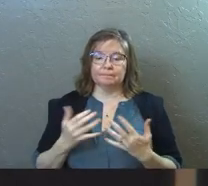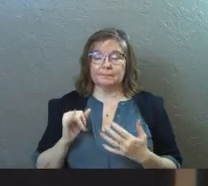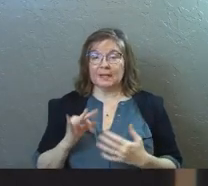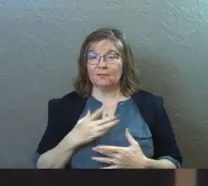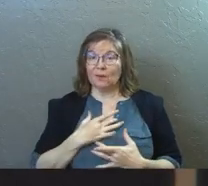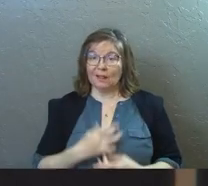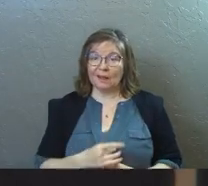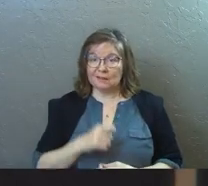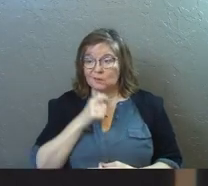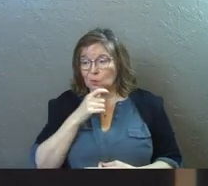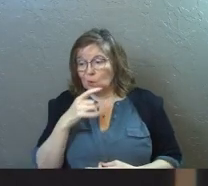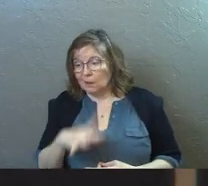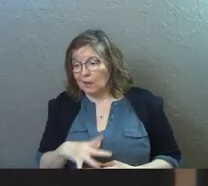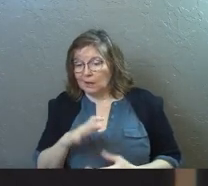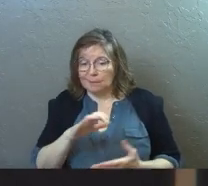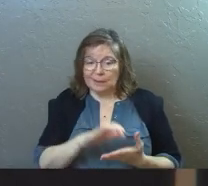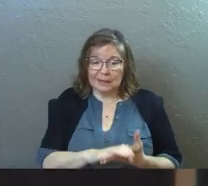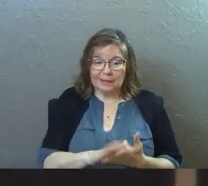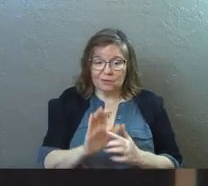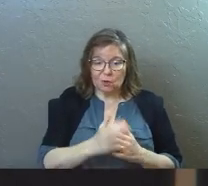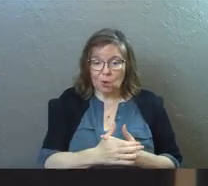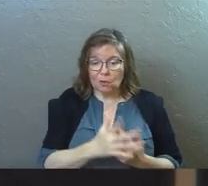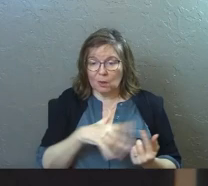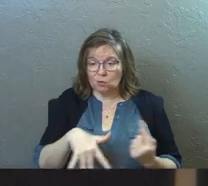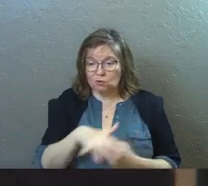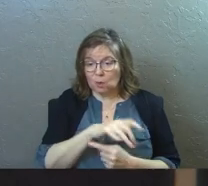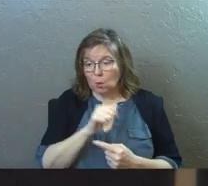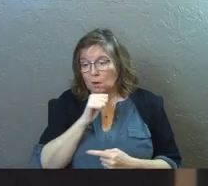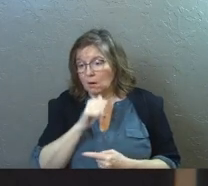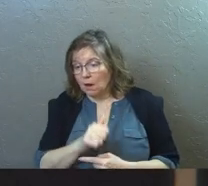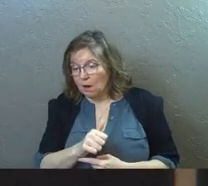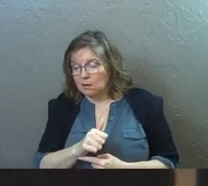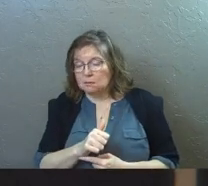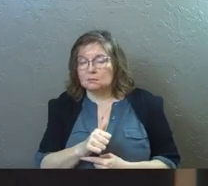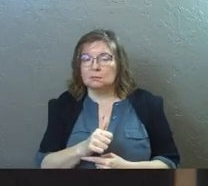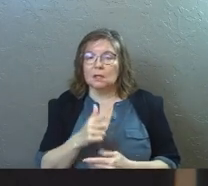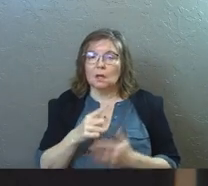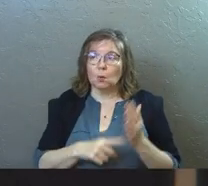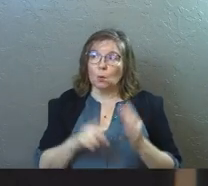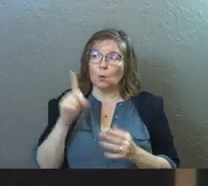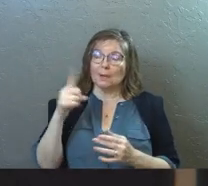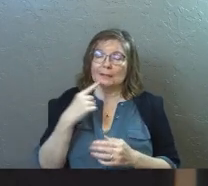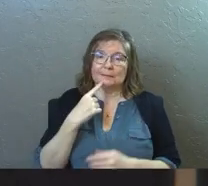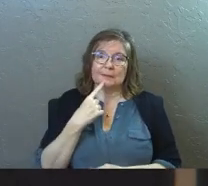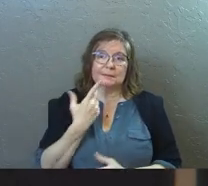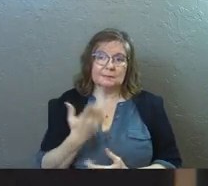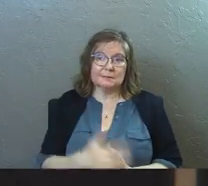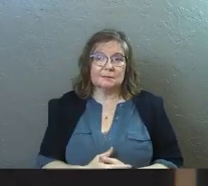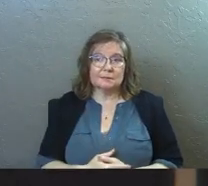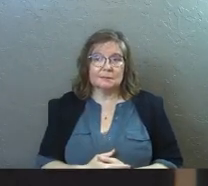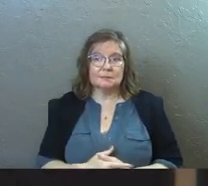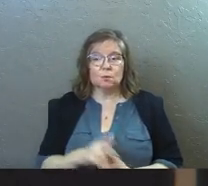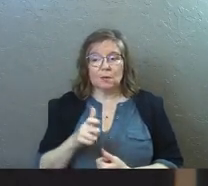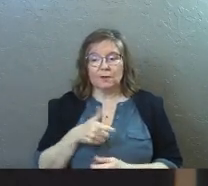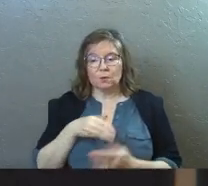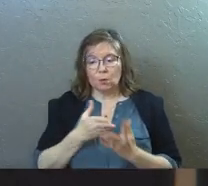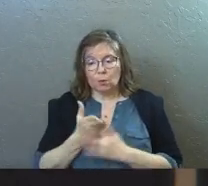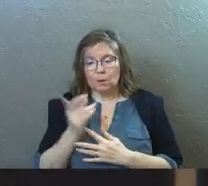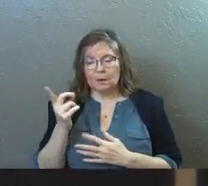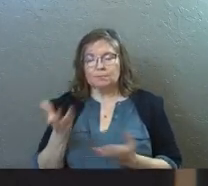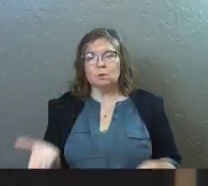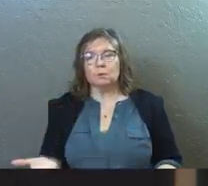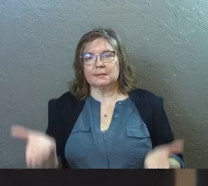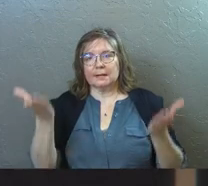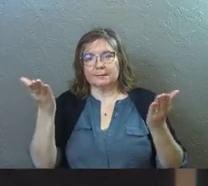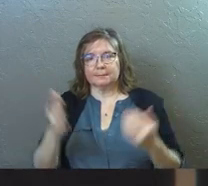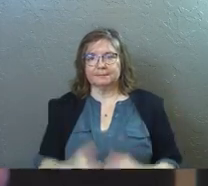Whether we like it or not, whether we believe the culture that we're surrounded by or not, it's what he says. You've got to come in through him.